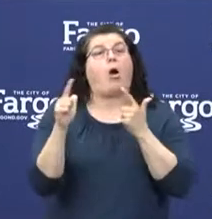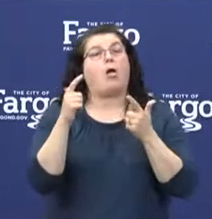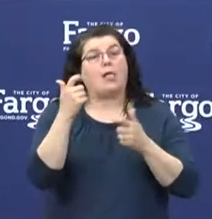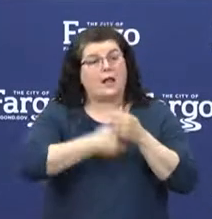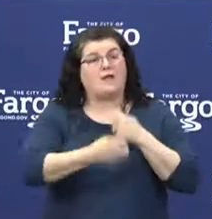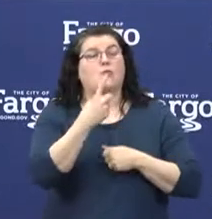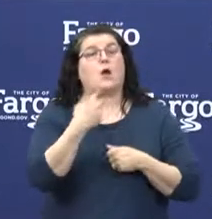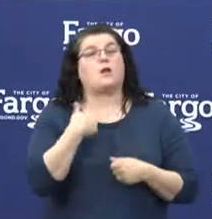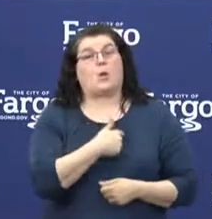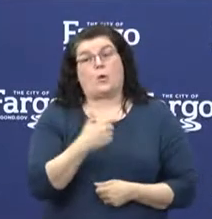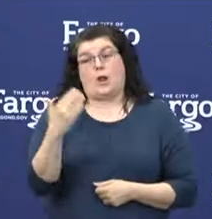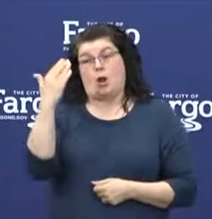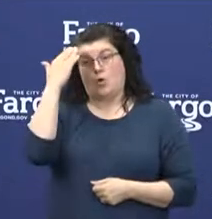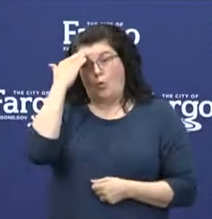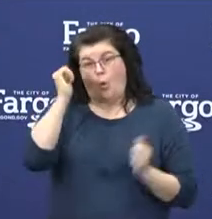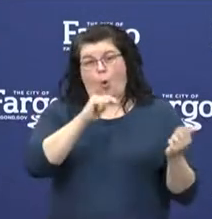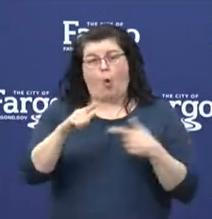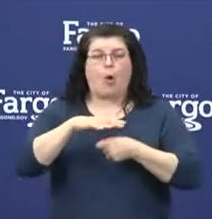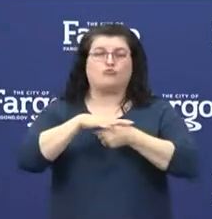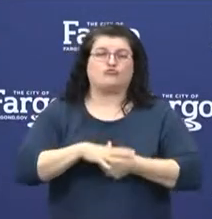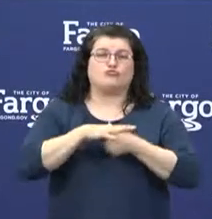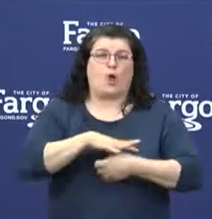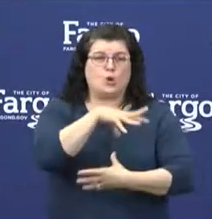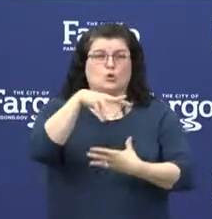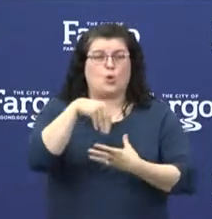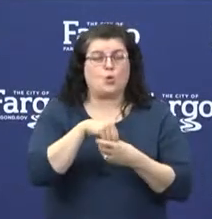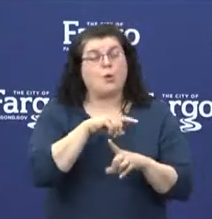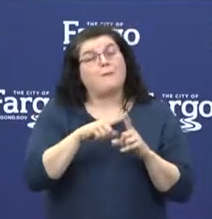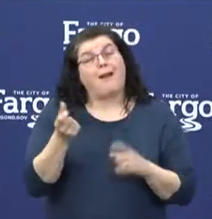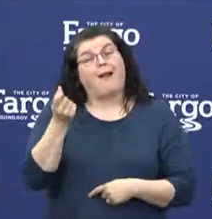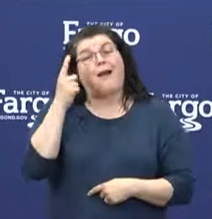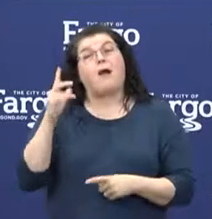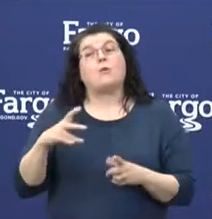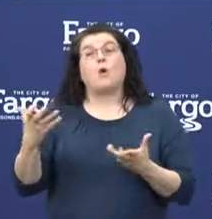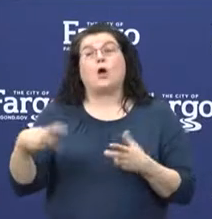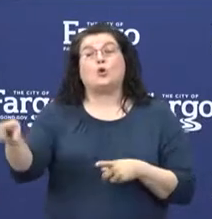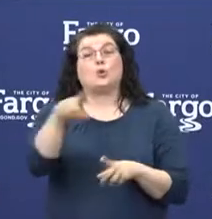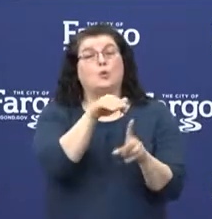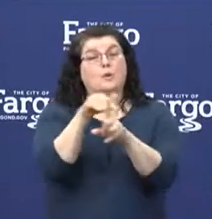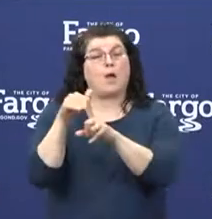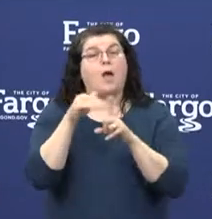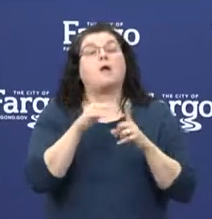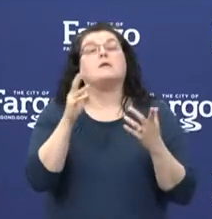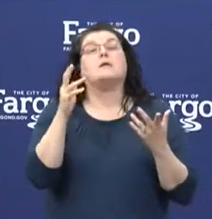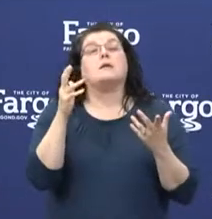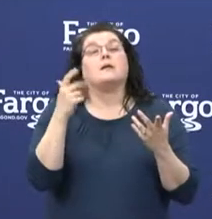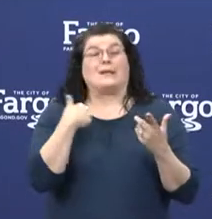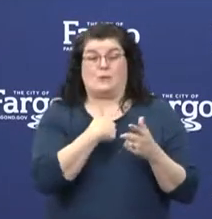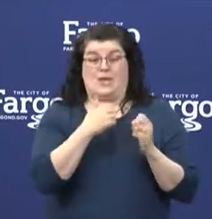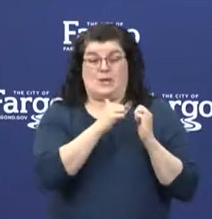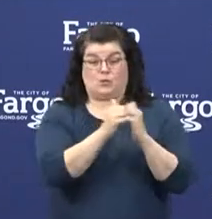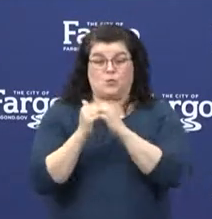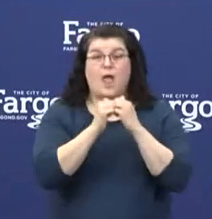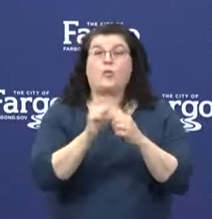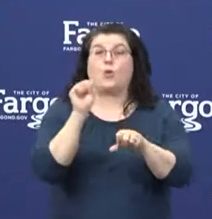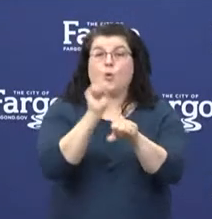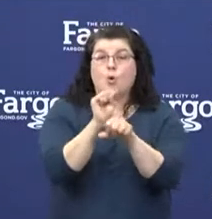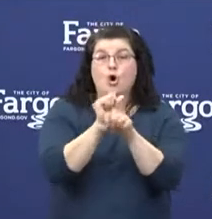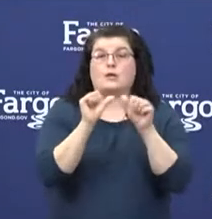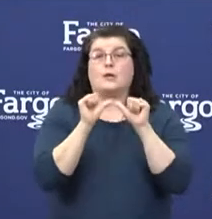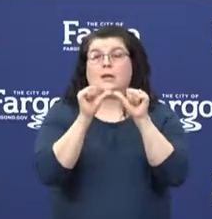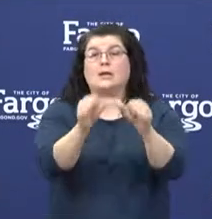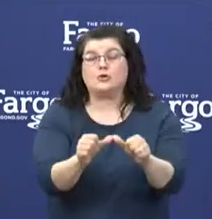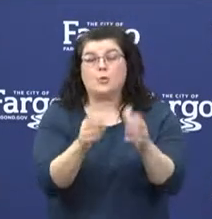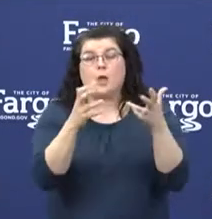and are aware of all the stress involved. But we want to remind people we need to continue our work together and protect the most